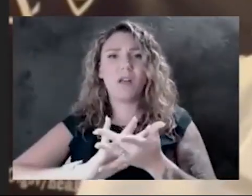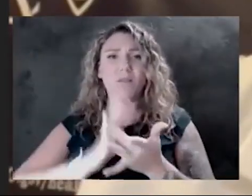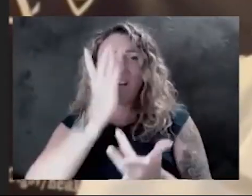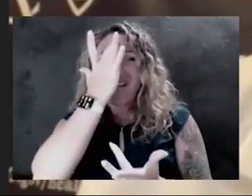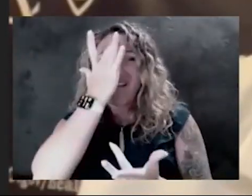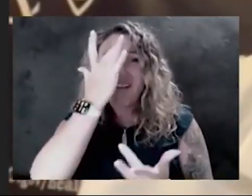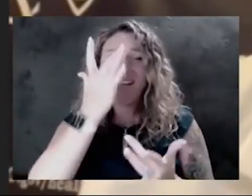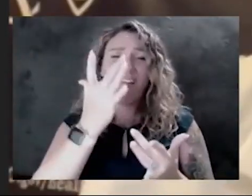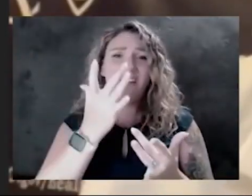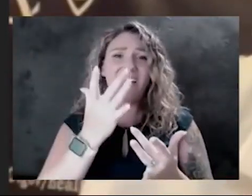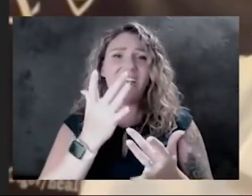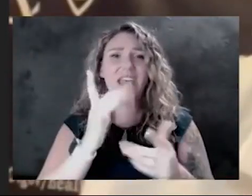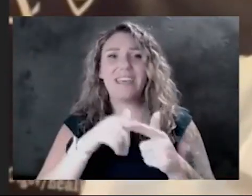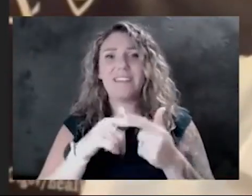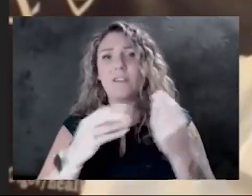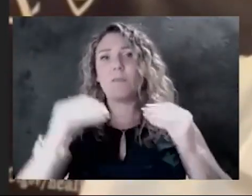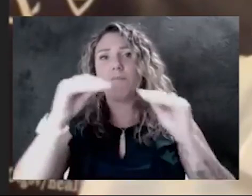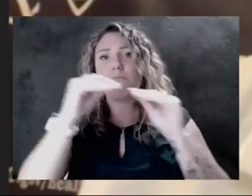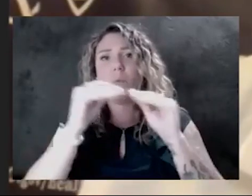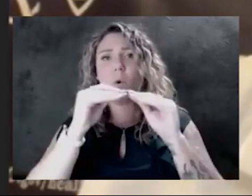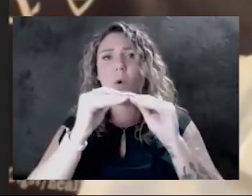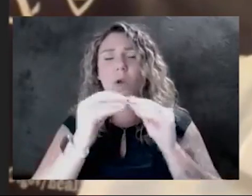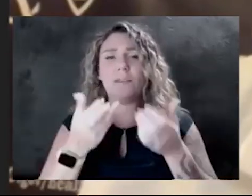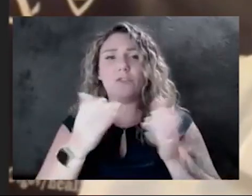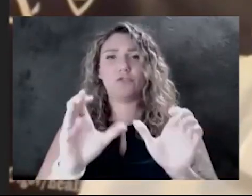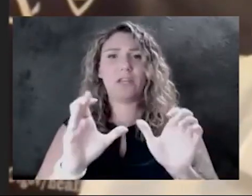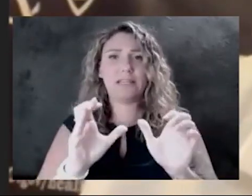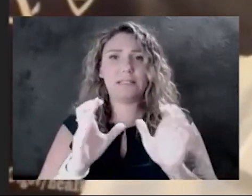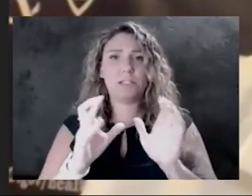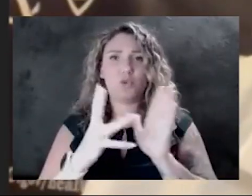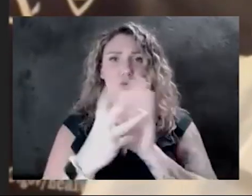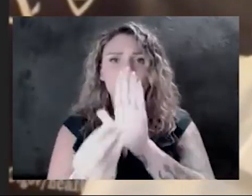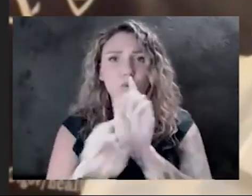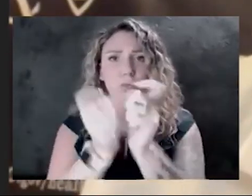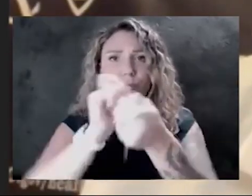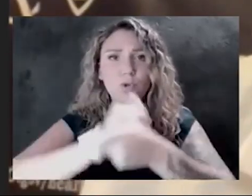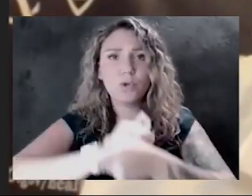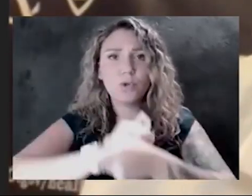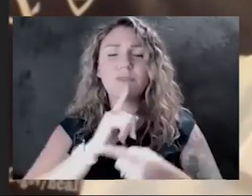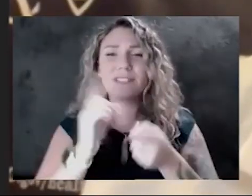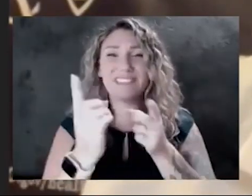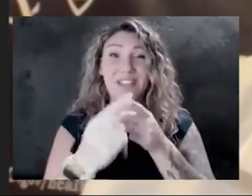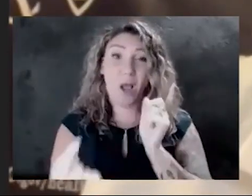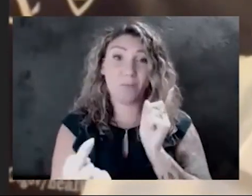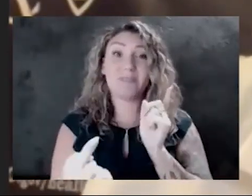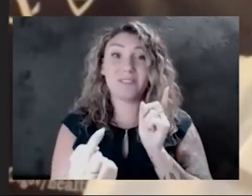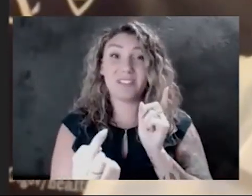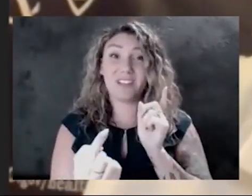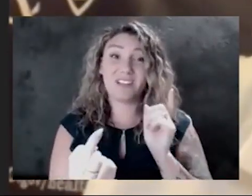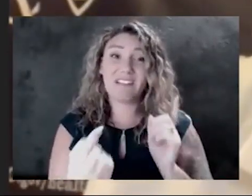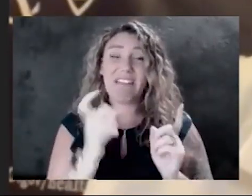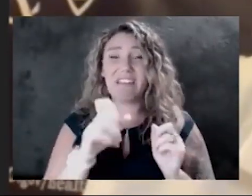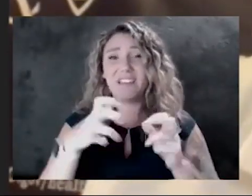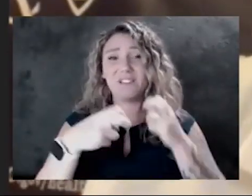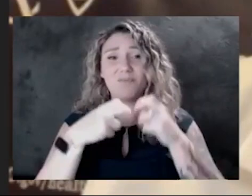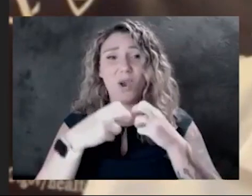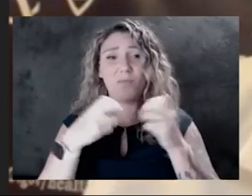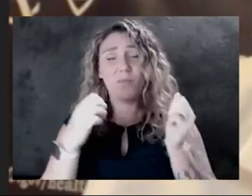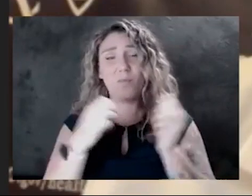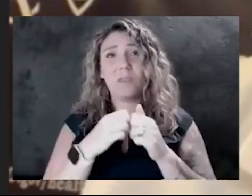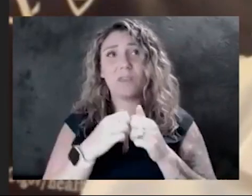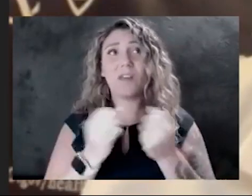virus has a chance to mutate. So it's actually just the opposite. And that's the problem with a lot of these